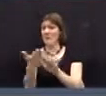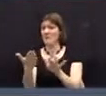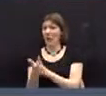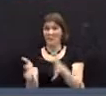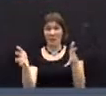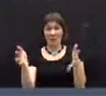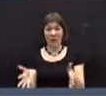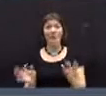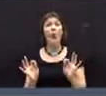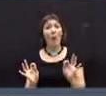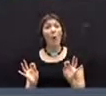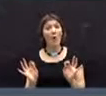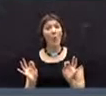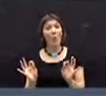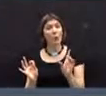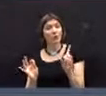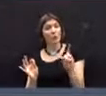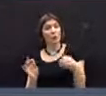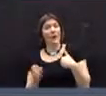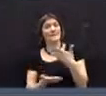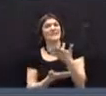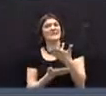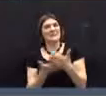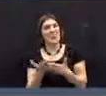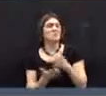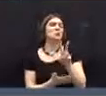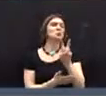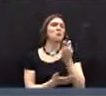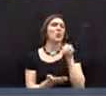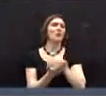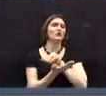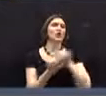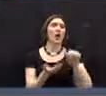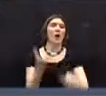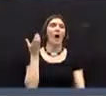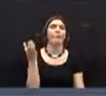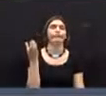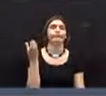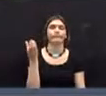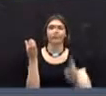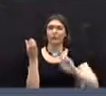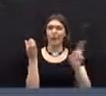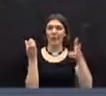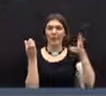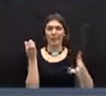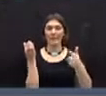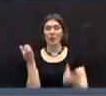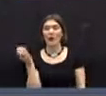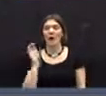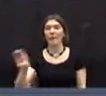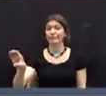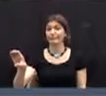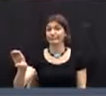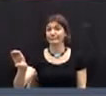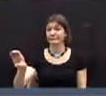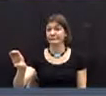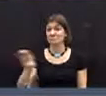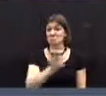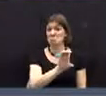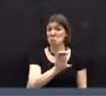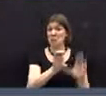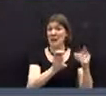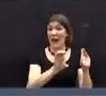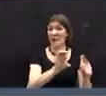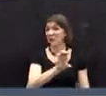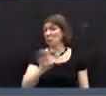that we should have about $200,000 surplus this year Now, that $200,000